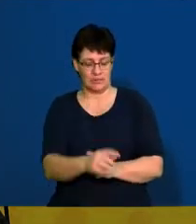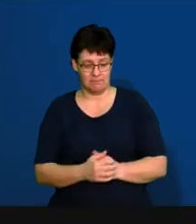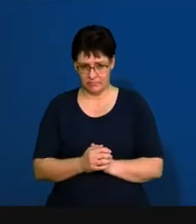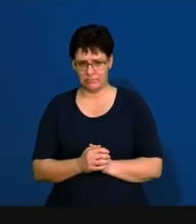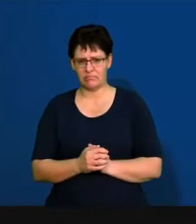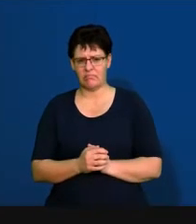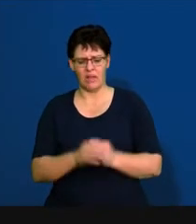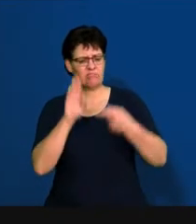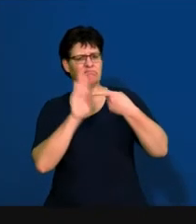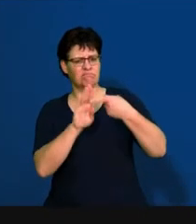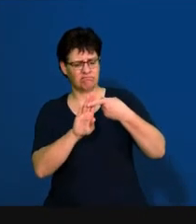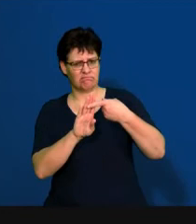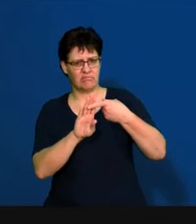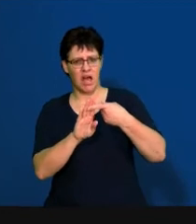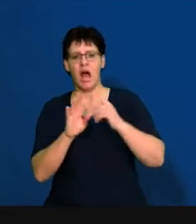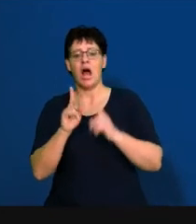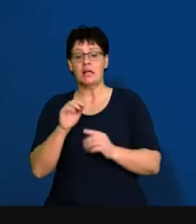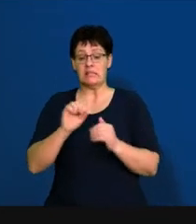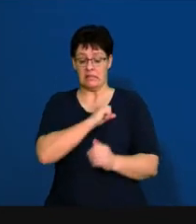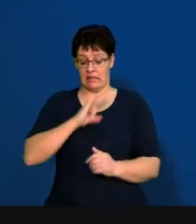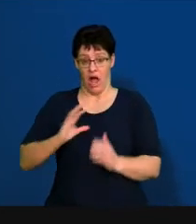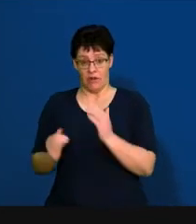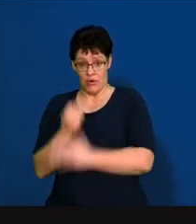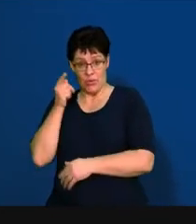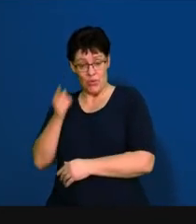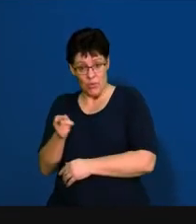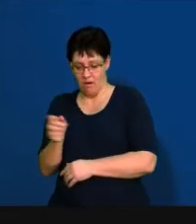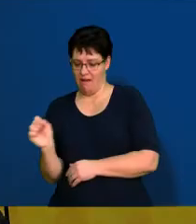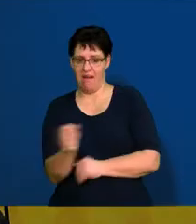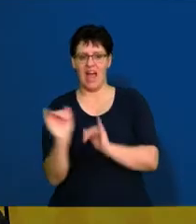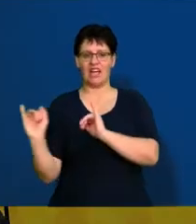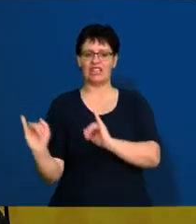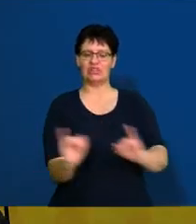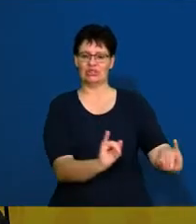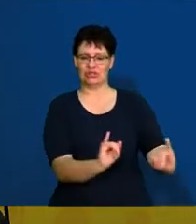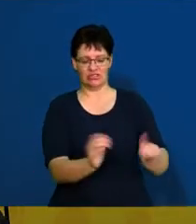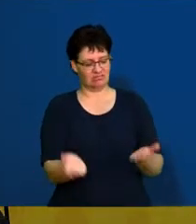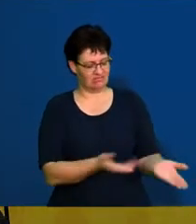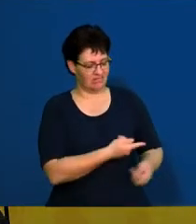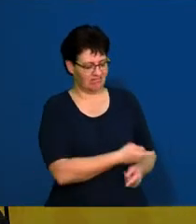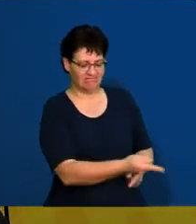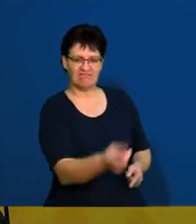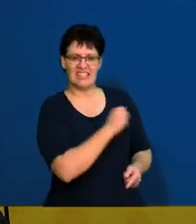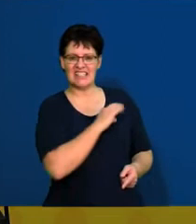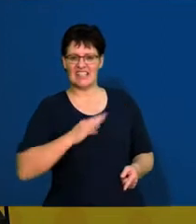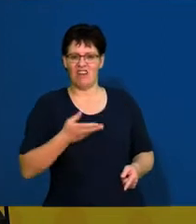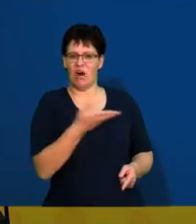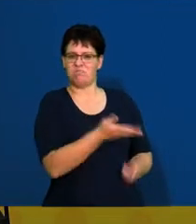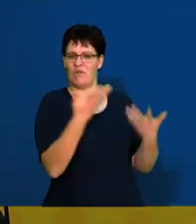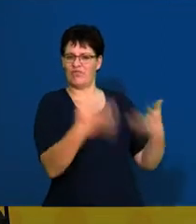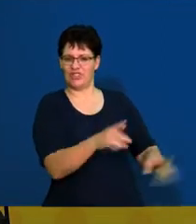The first part is it induces new employees with the current